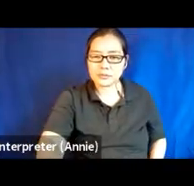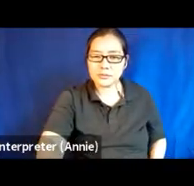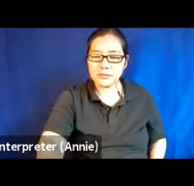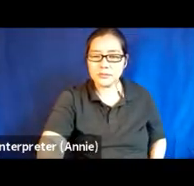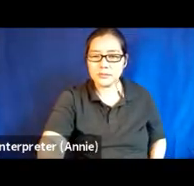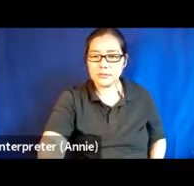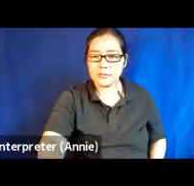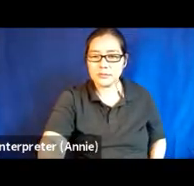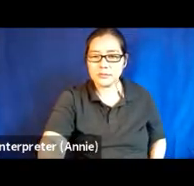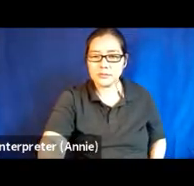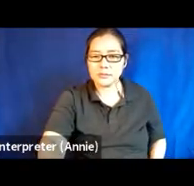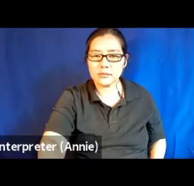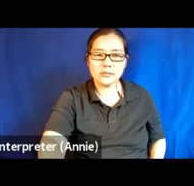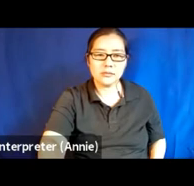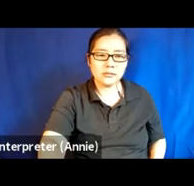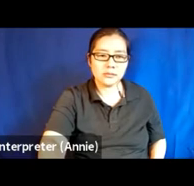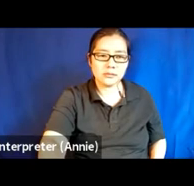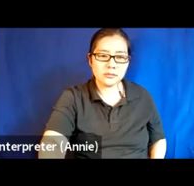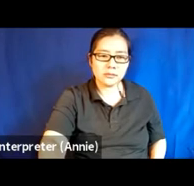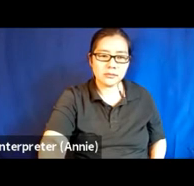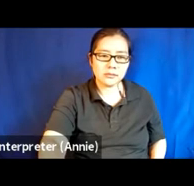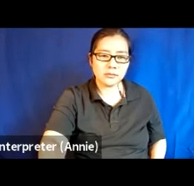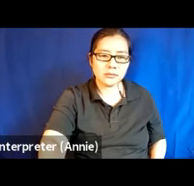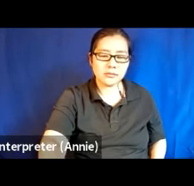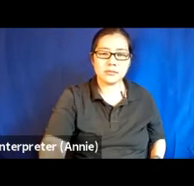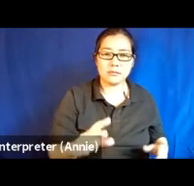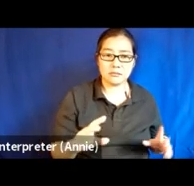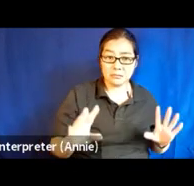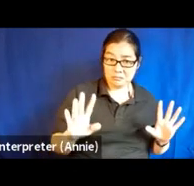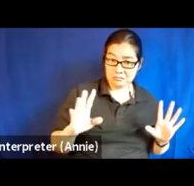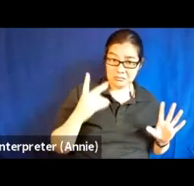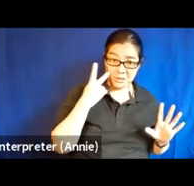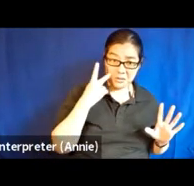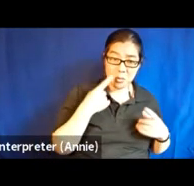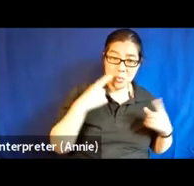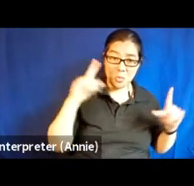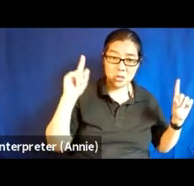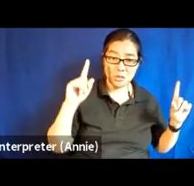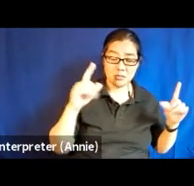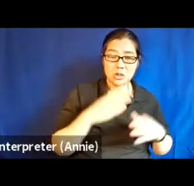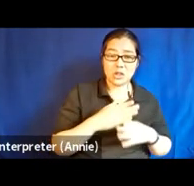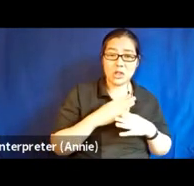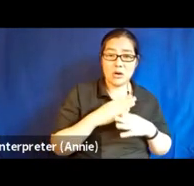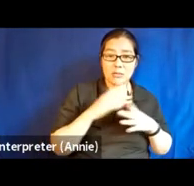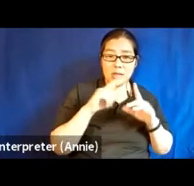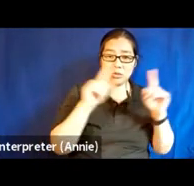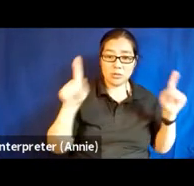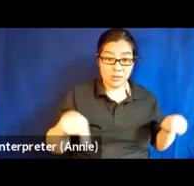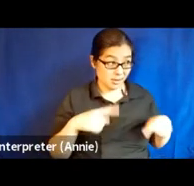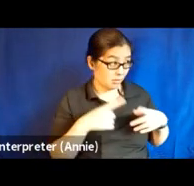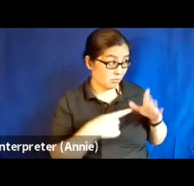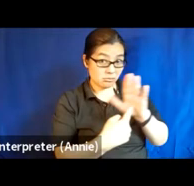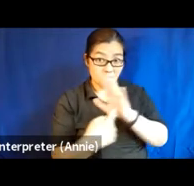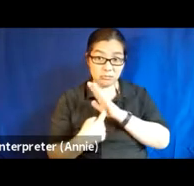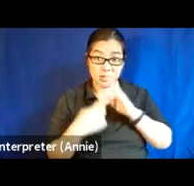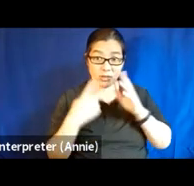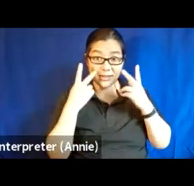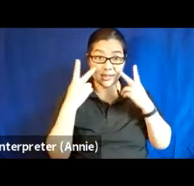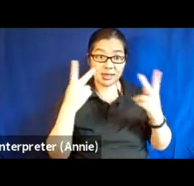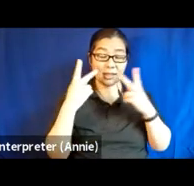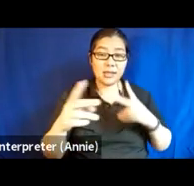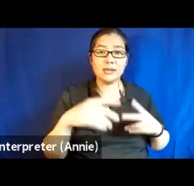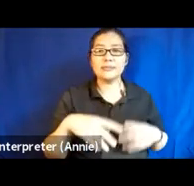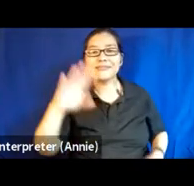if that works. It says you're sharing your screen. Is that coming through? Hi, Jose.